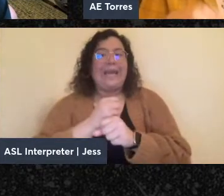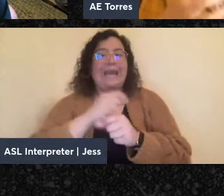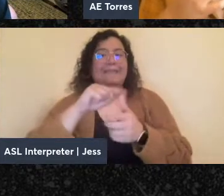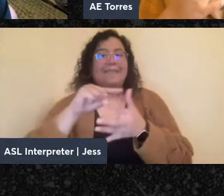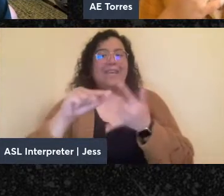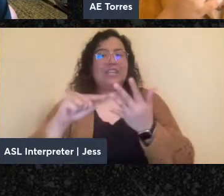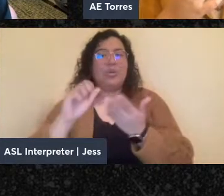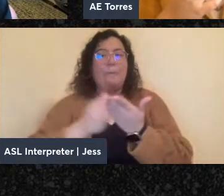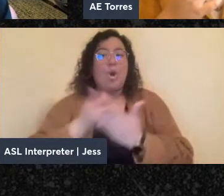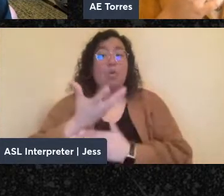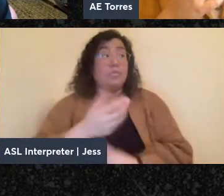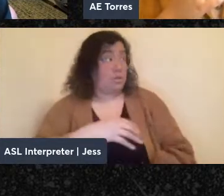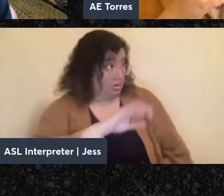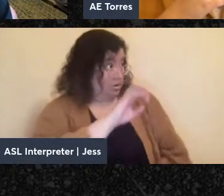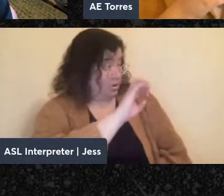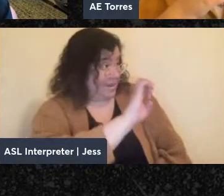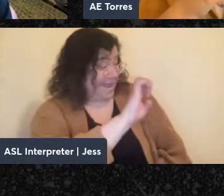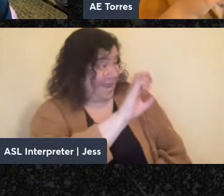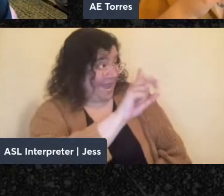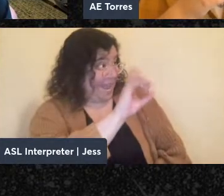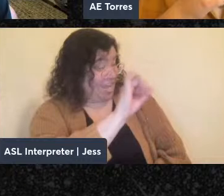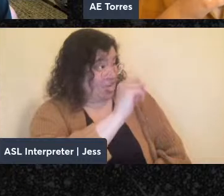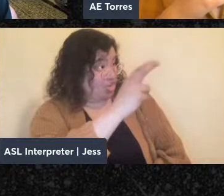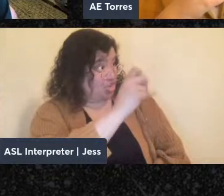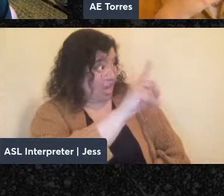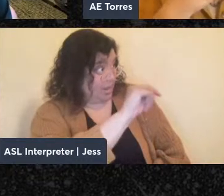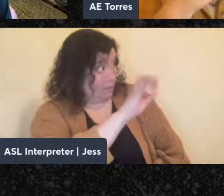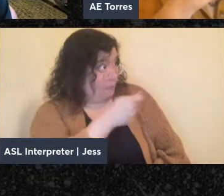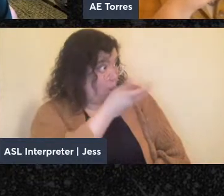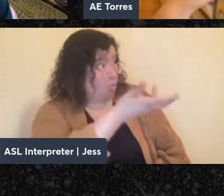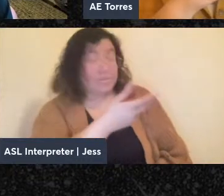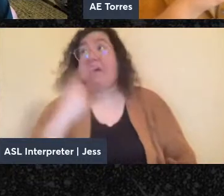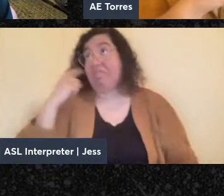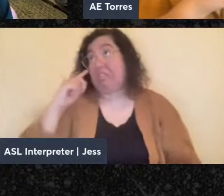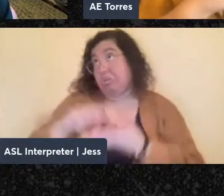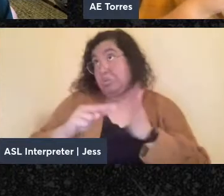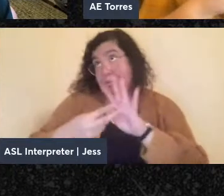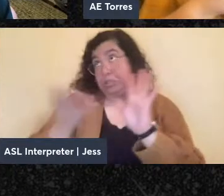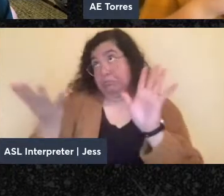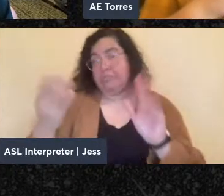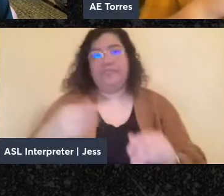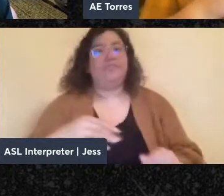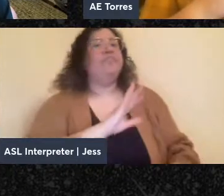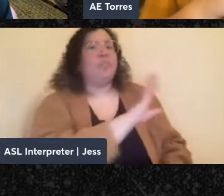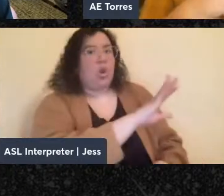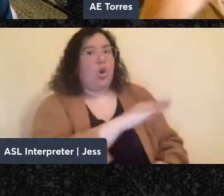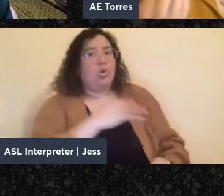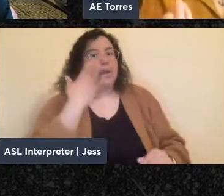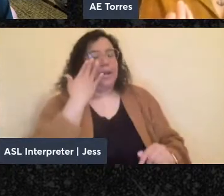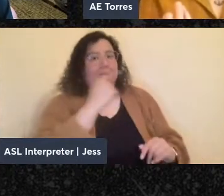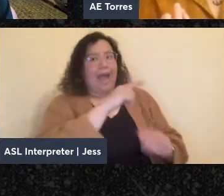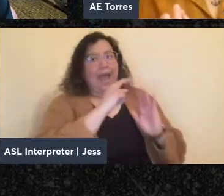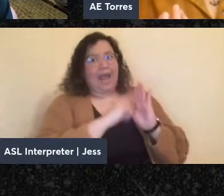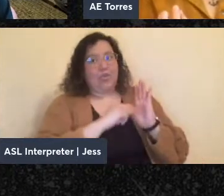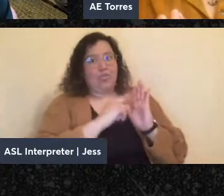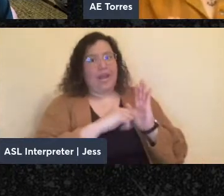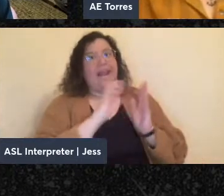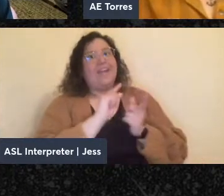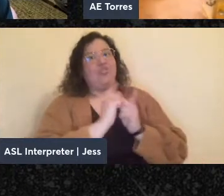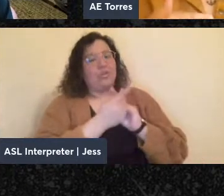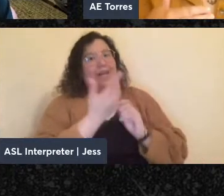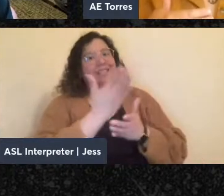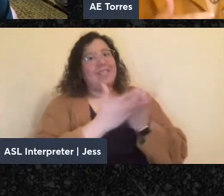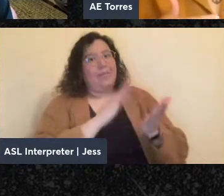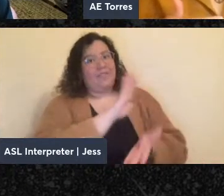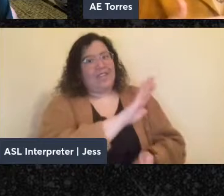The Edelstadt poems? I think so. I think that's the reference, yeah. Sure. So I write about Edelstadt, and I translate some of his Yiddish